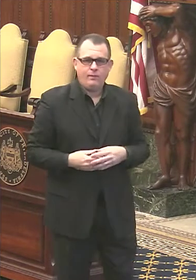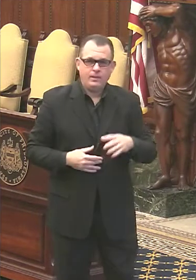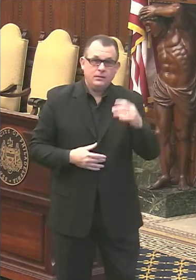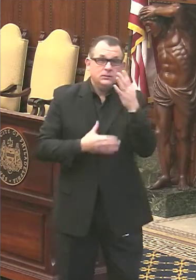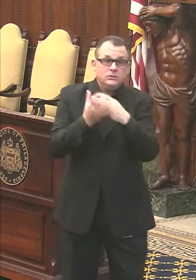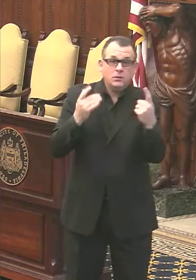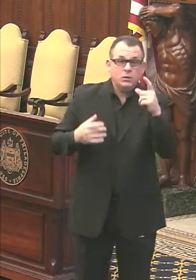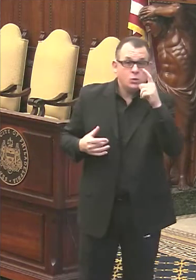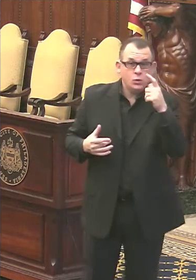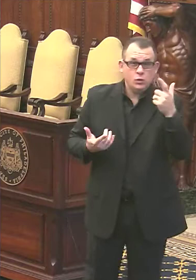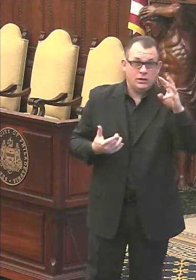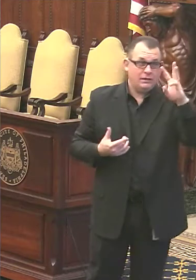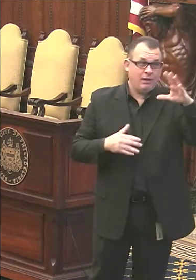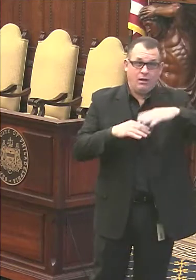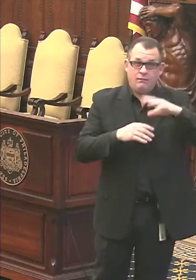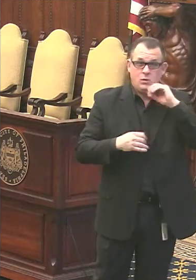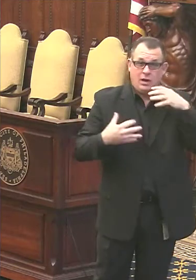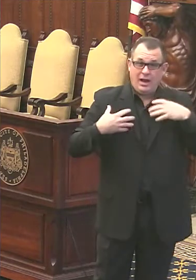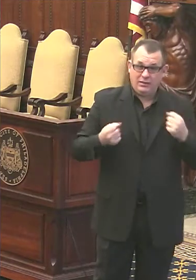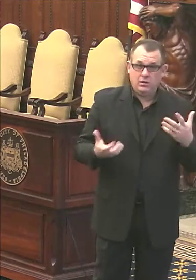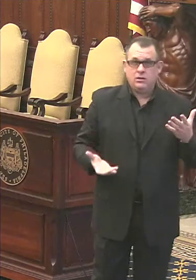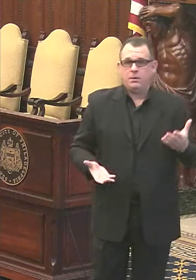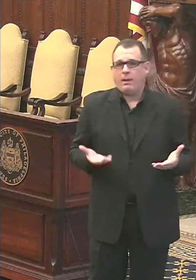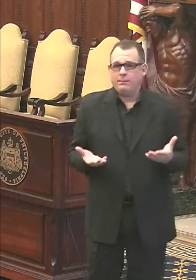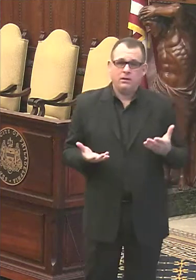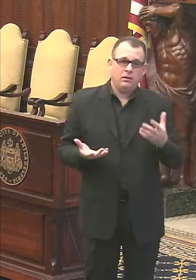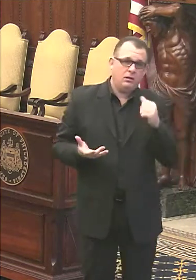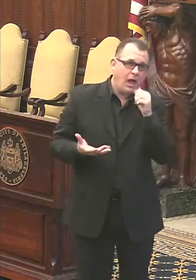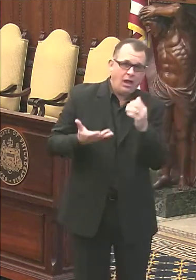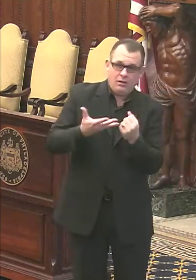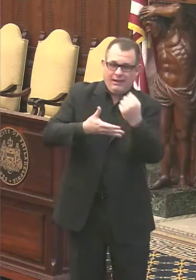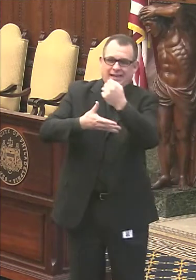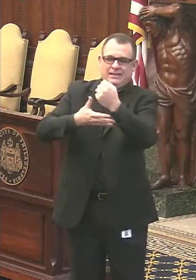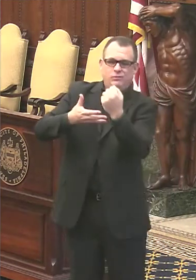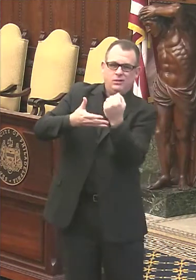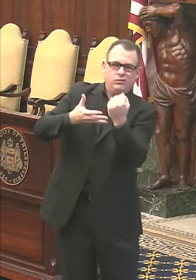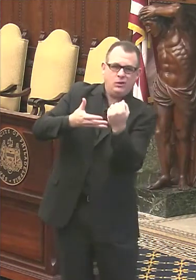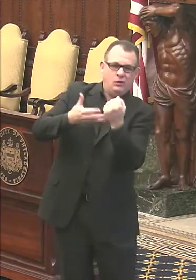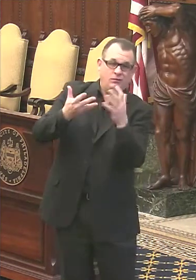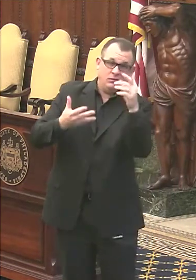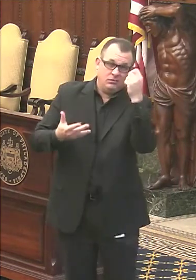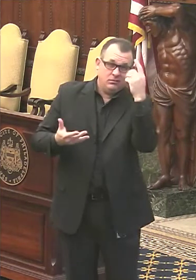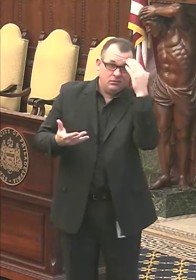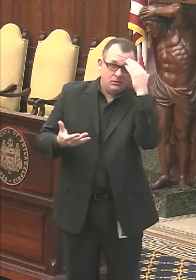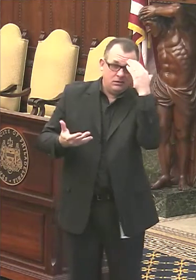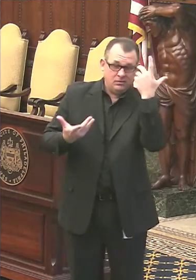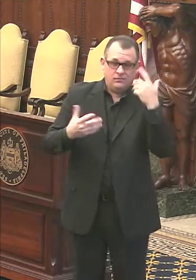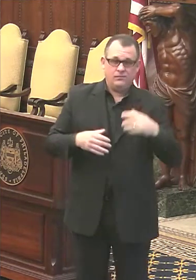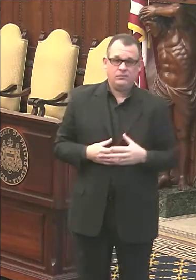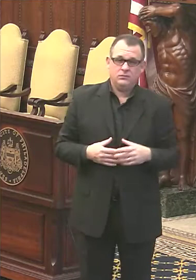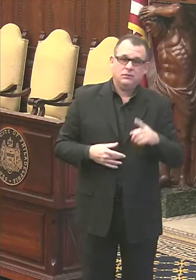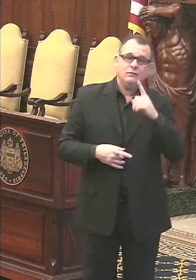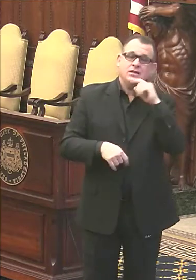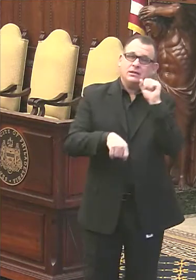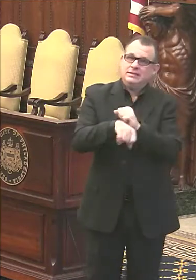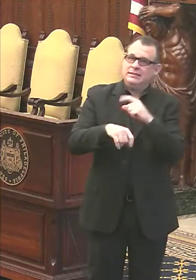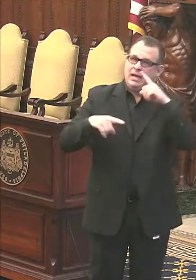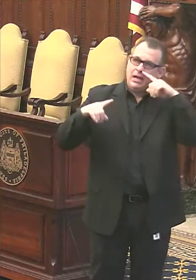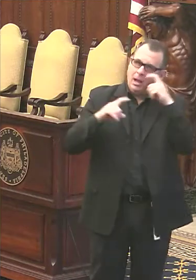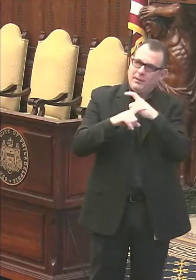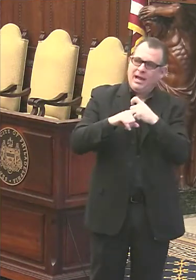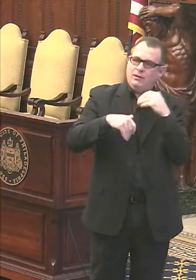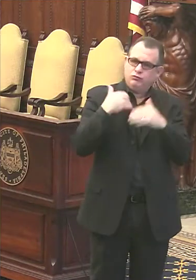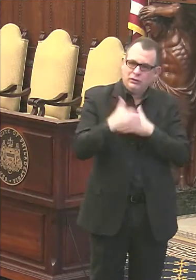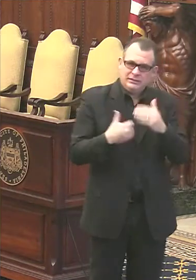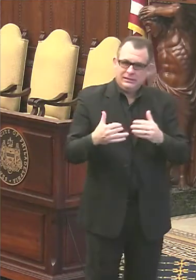65 and healthy, maybe shouldn't be in front of them in line. So it's going to be a little bit complicated that our system is going to be somewhat different